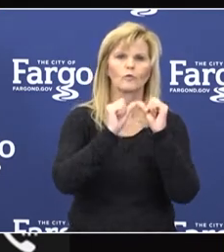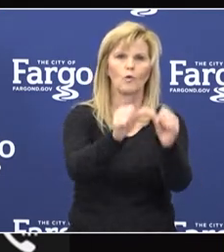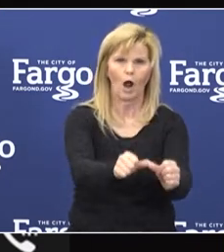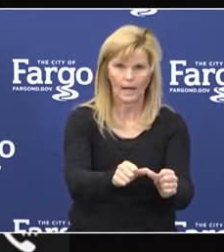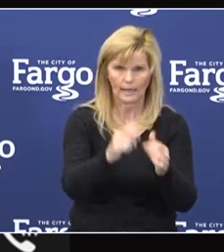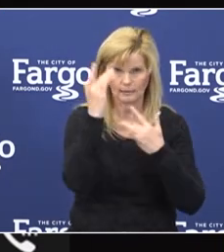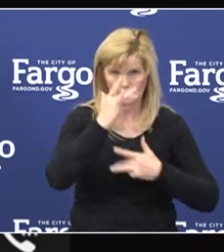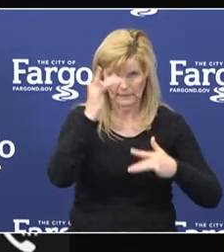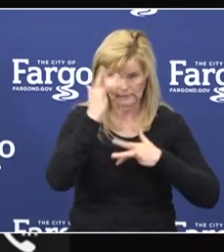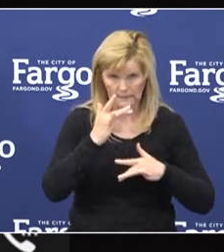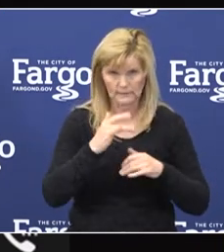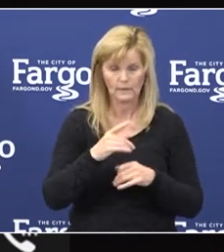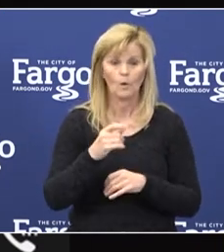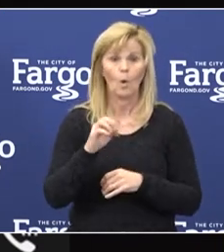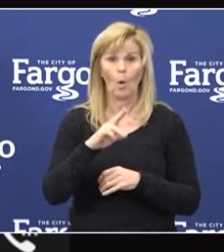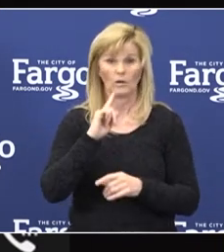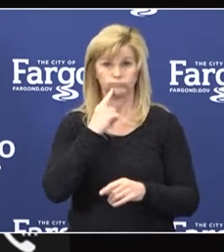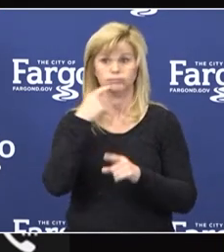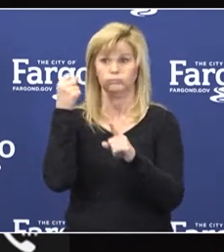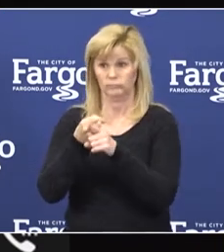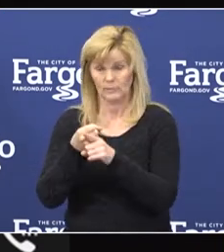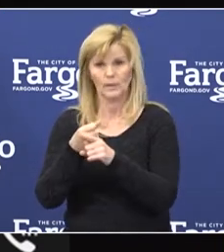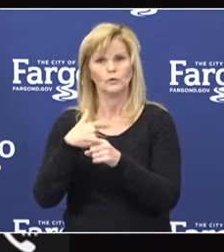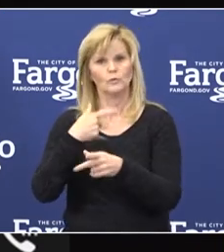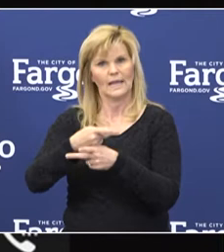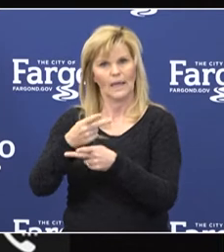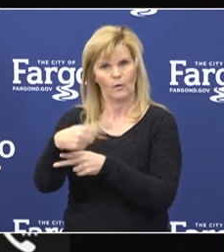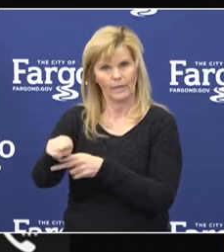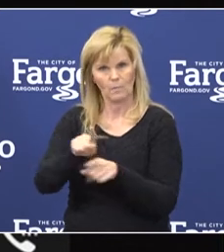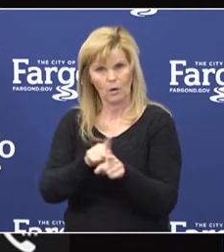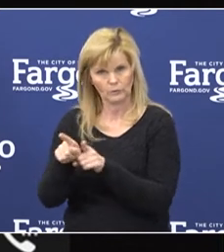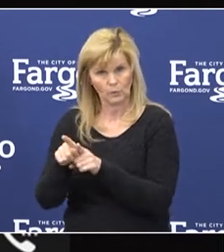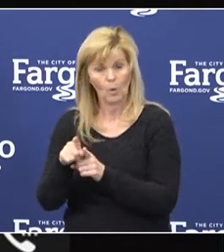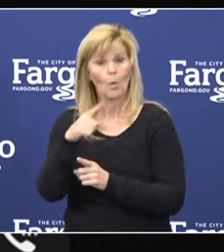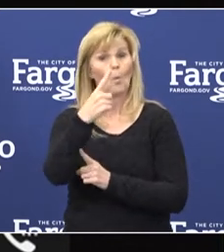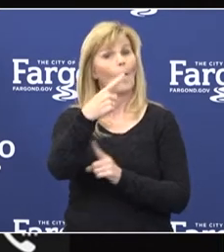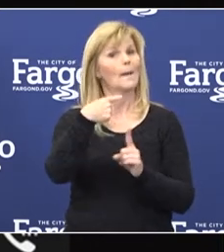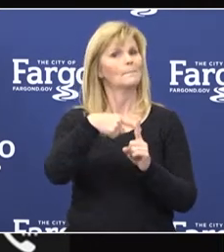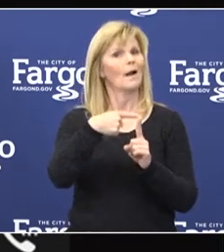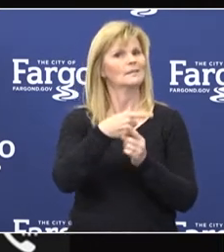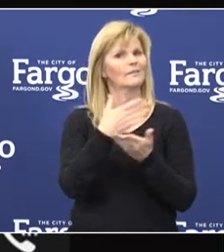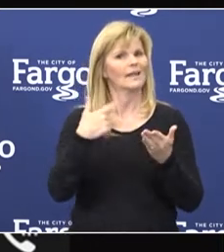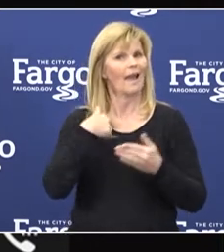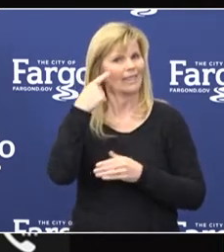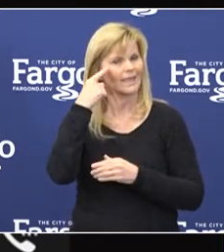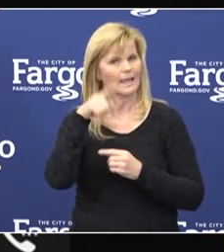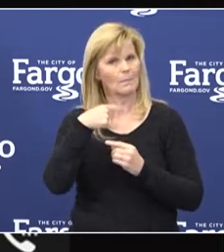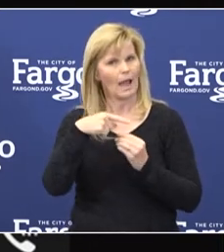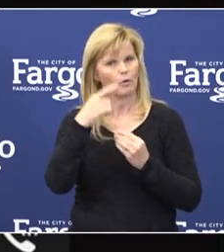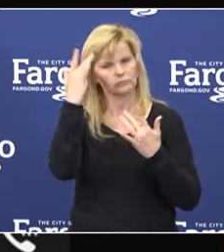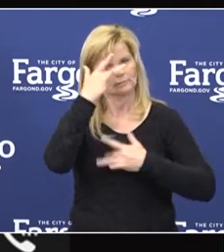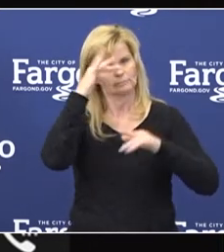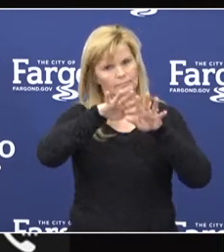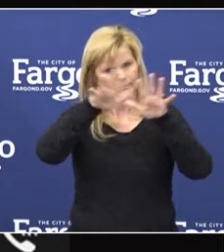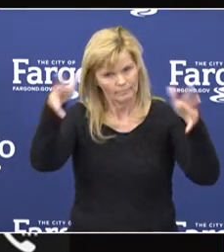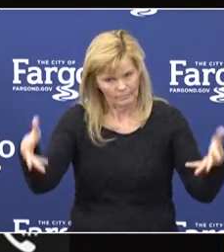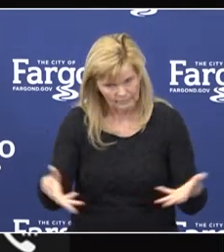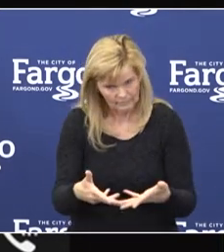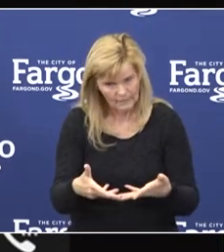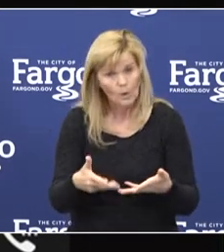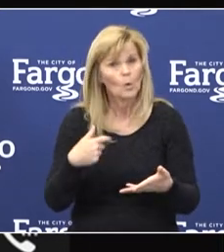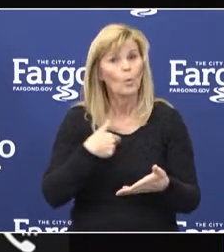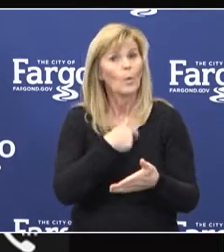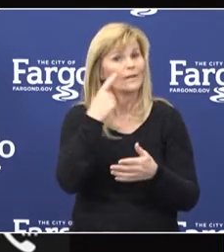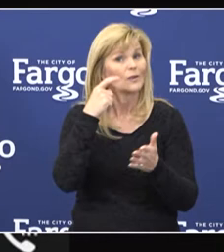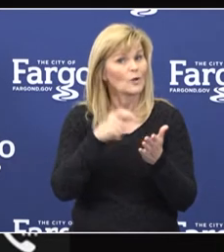needs when those are required. One of the silver linings, I think, of this pandemic has been the acceleration of our